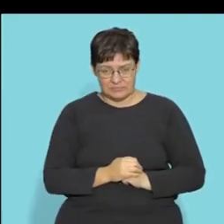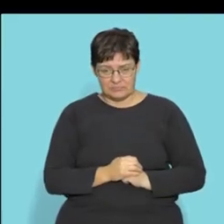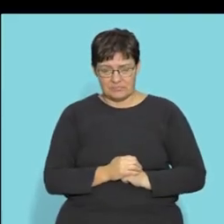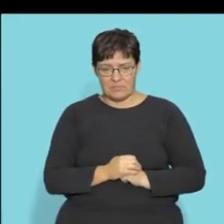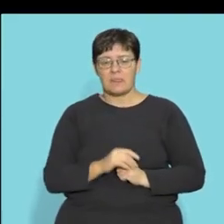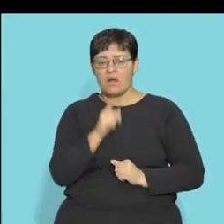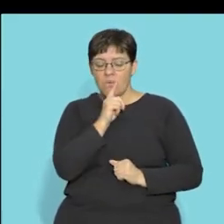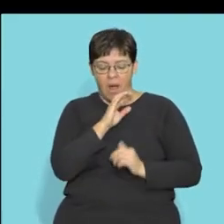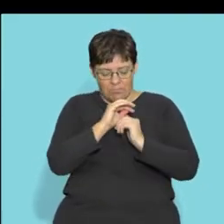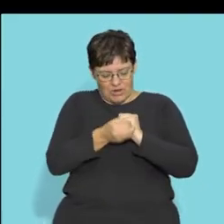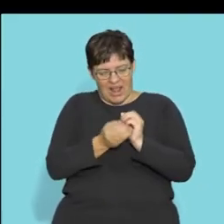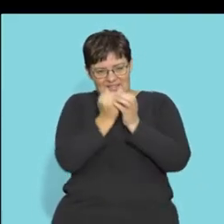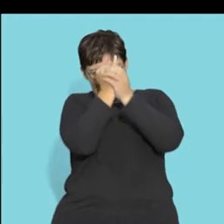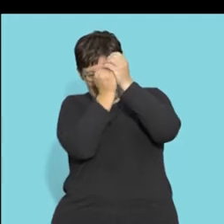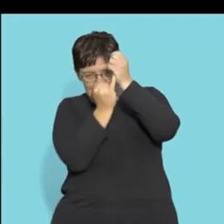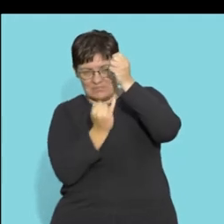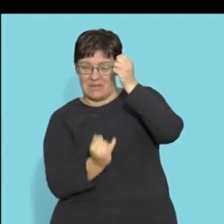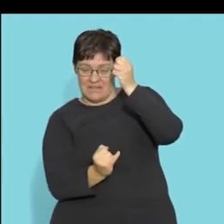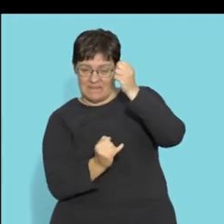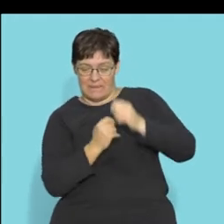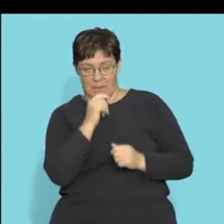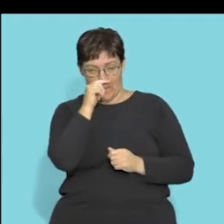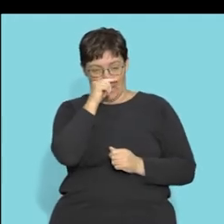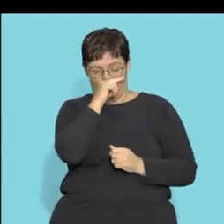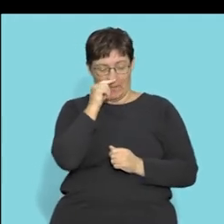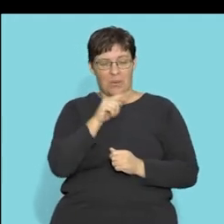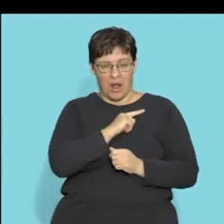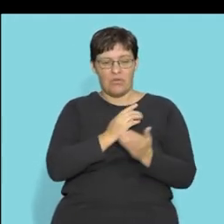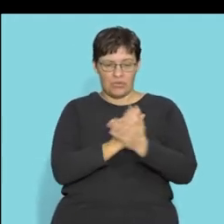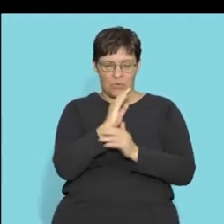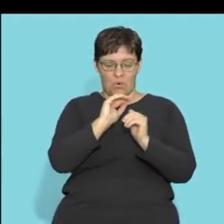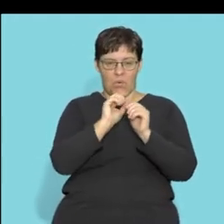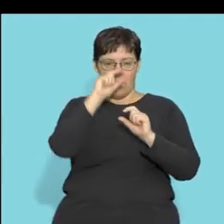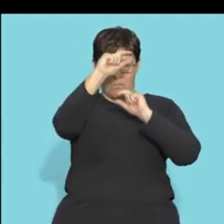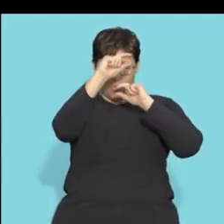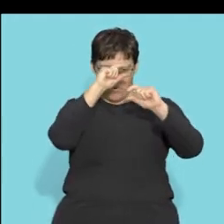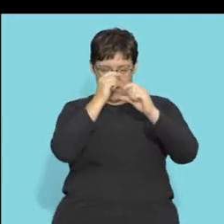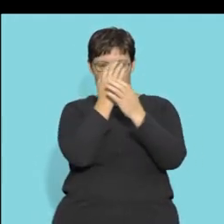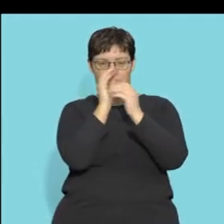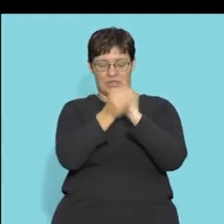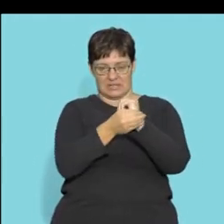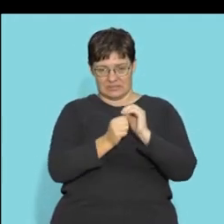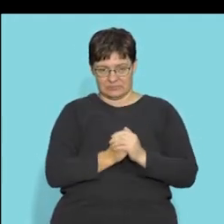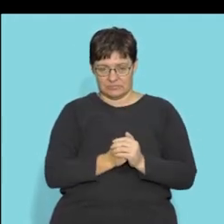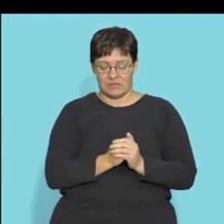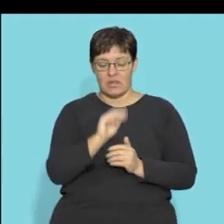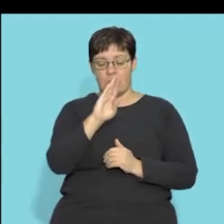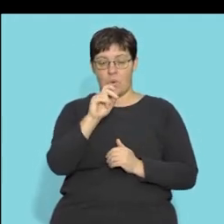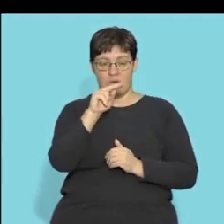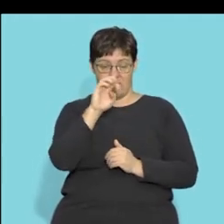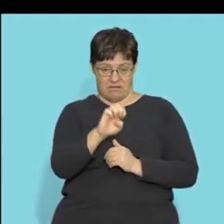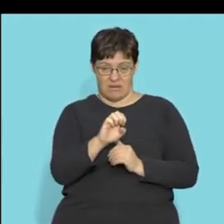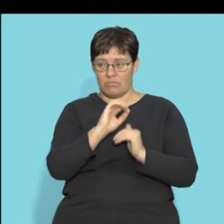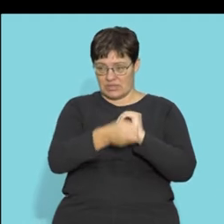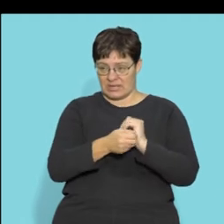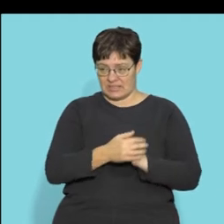we are talking about the protection now. Yeah. So the spinal cord is protected by the bones. Right. That's the first one.